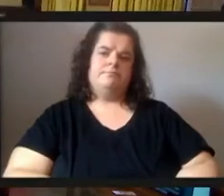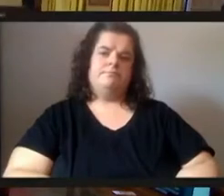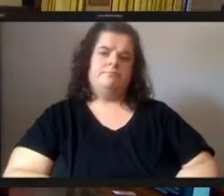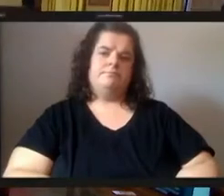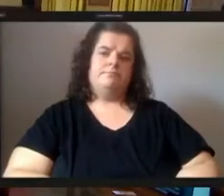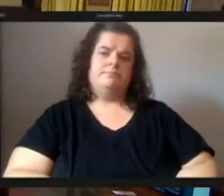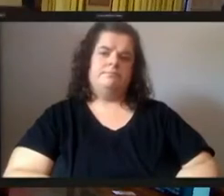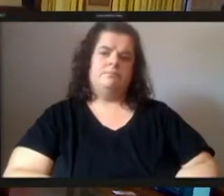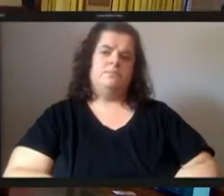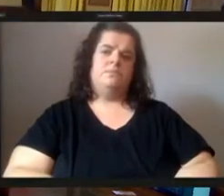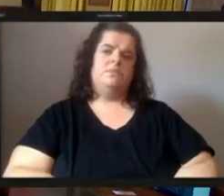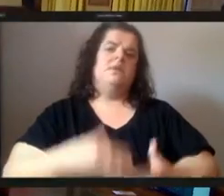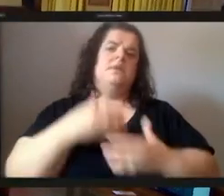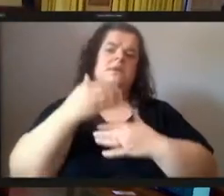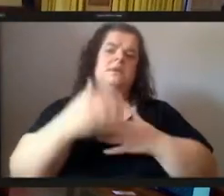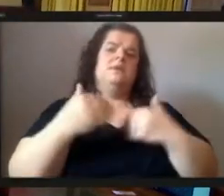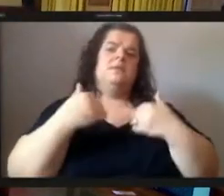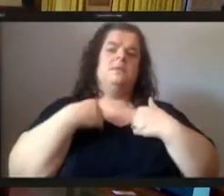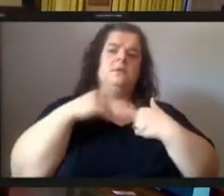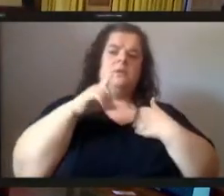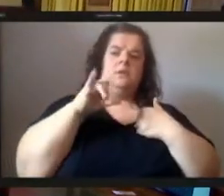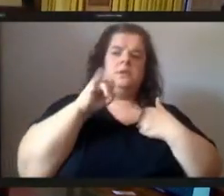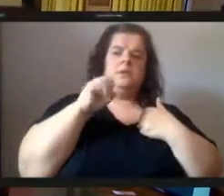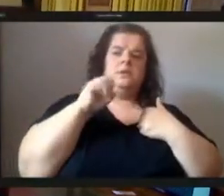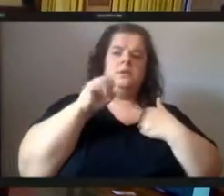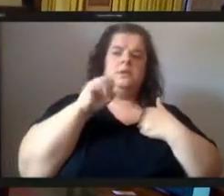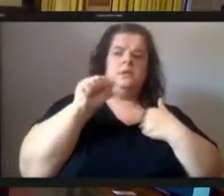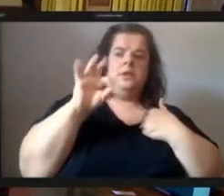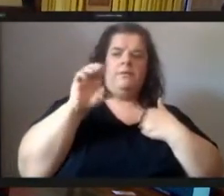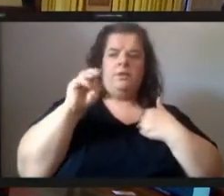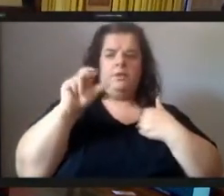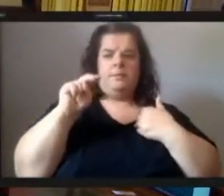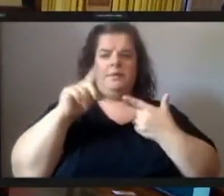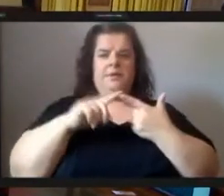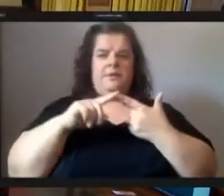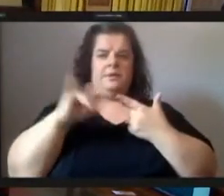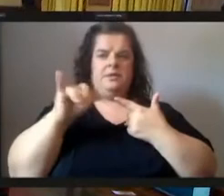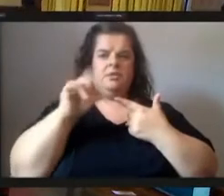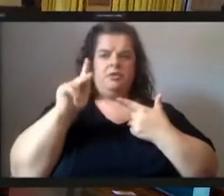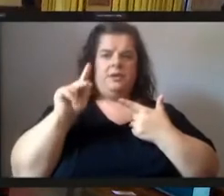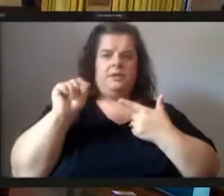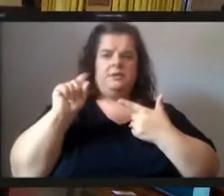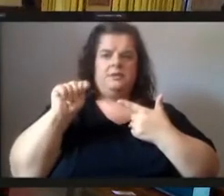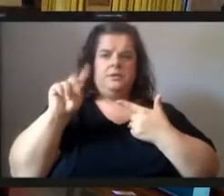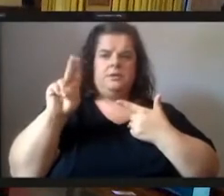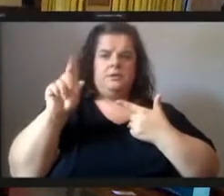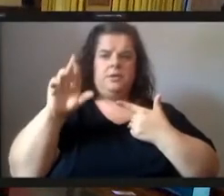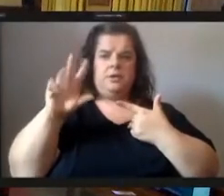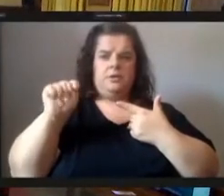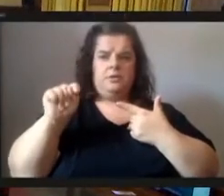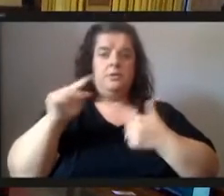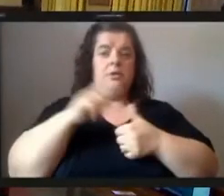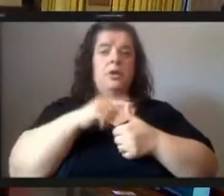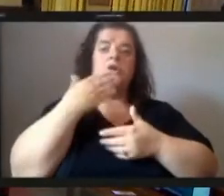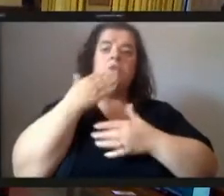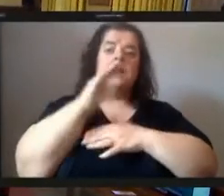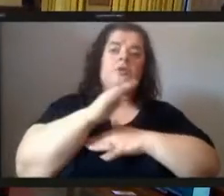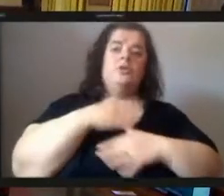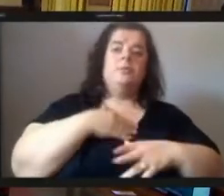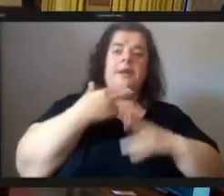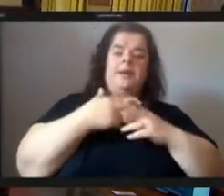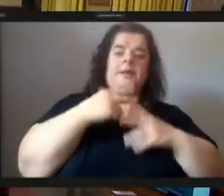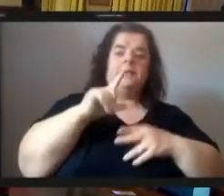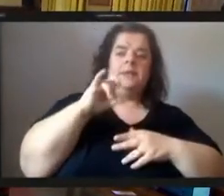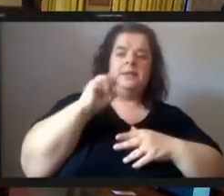thank you next we have lisa freeman followed by jack stewart good afternoon council my name is lisa